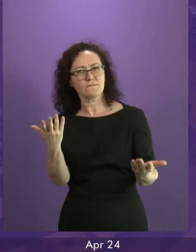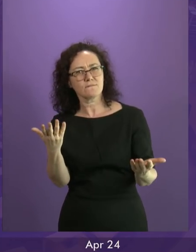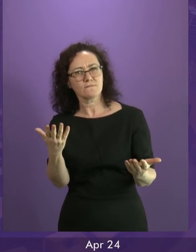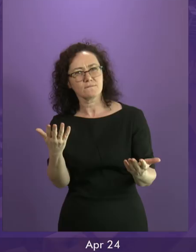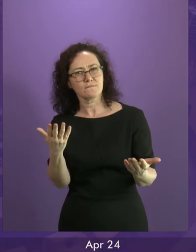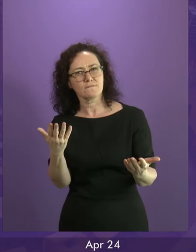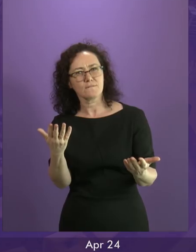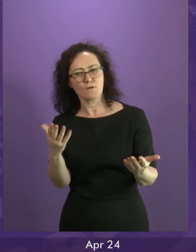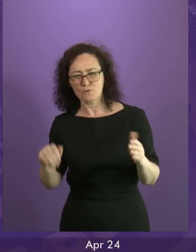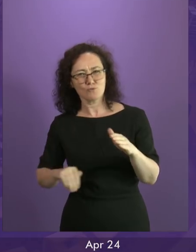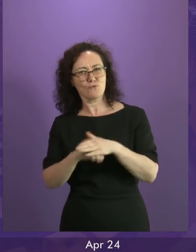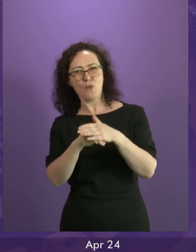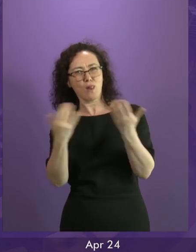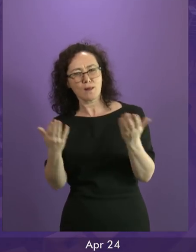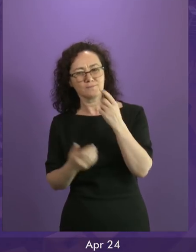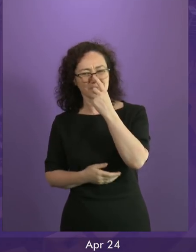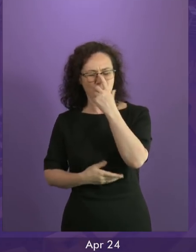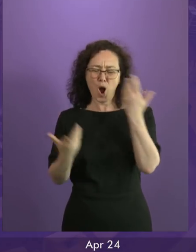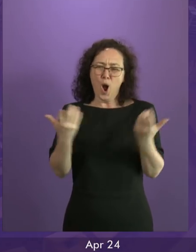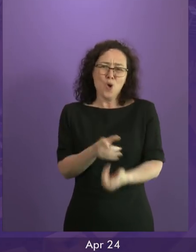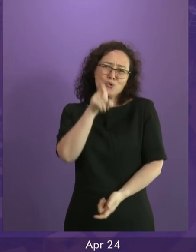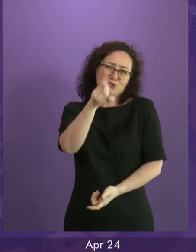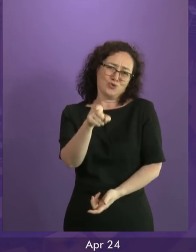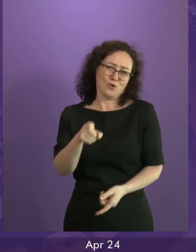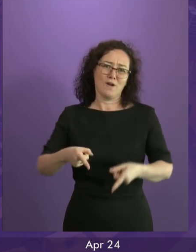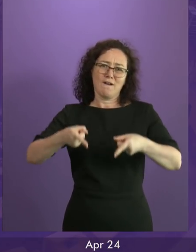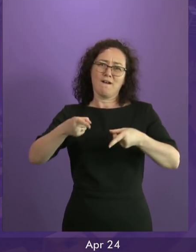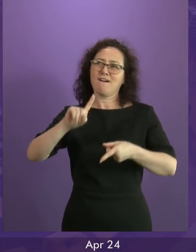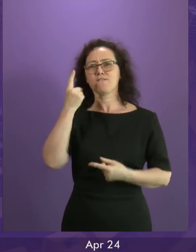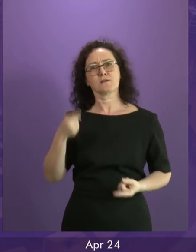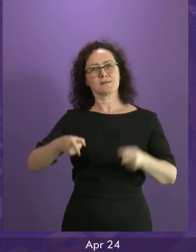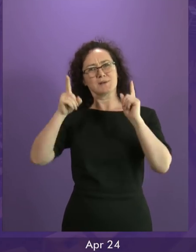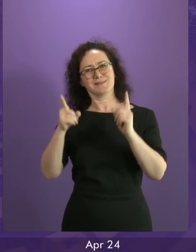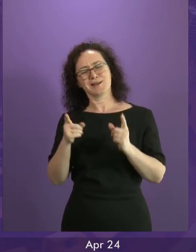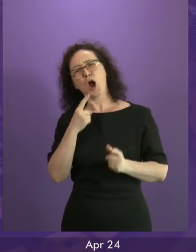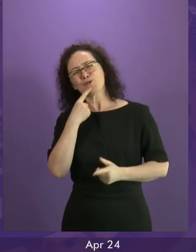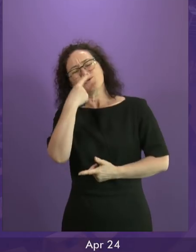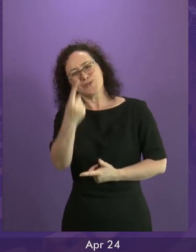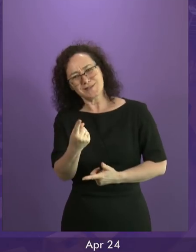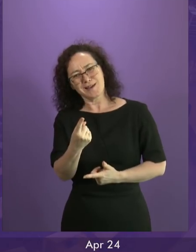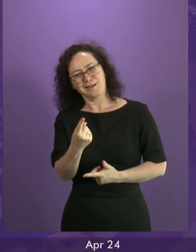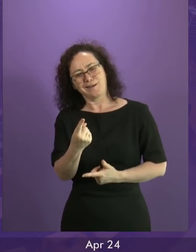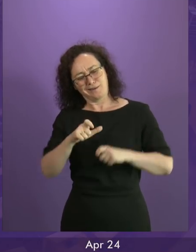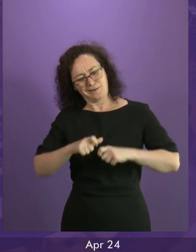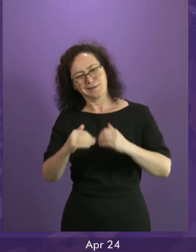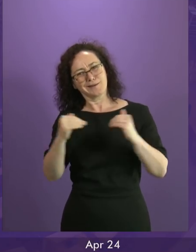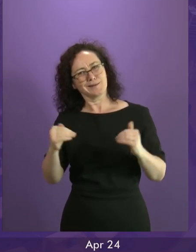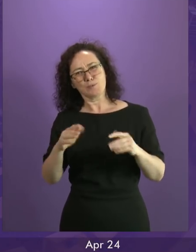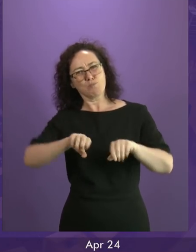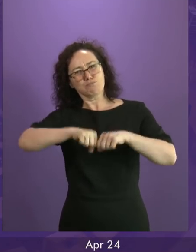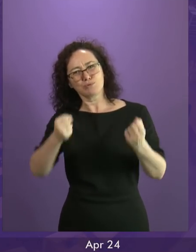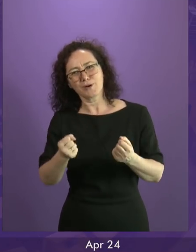seriously contend that the status quo is broken and one answer is further devolution?